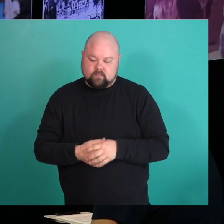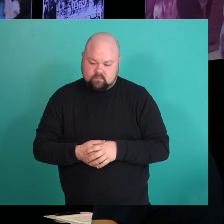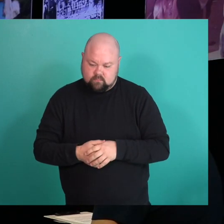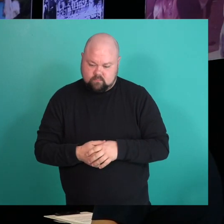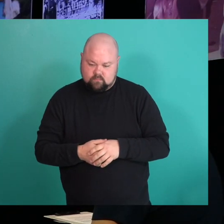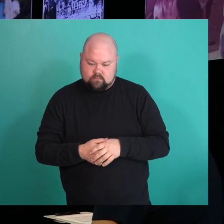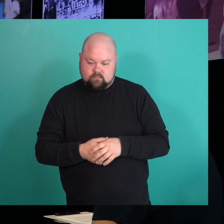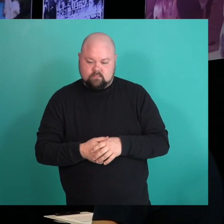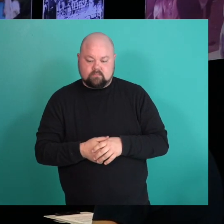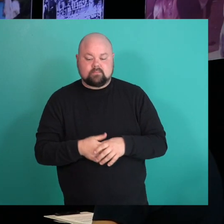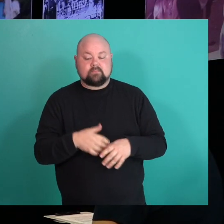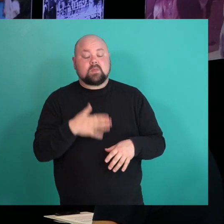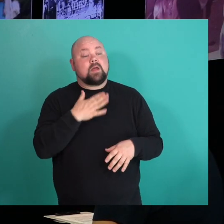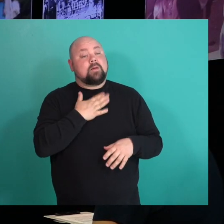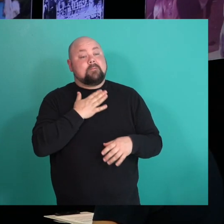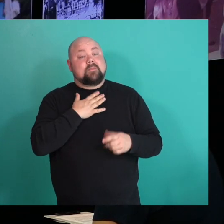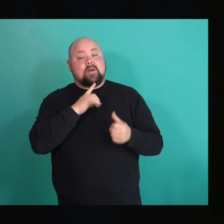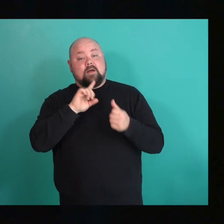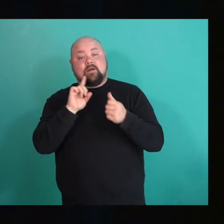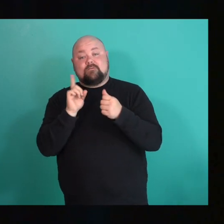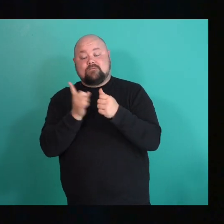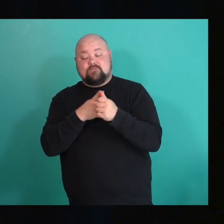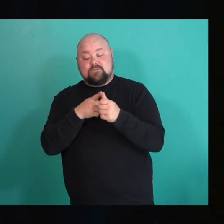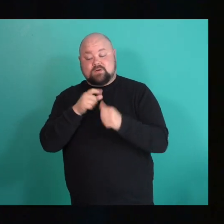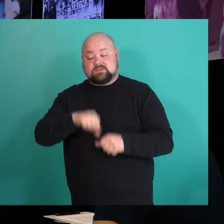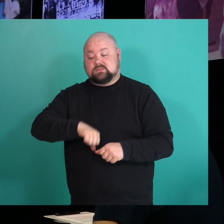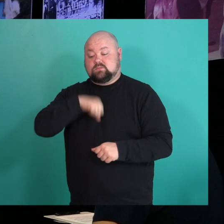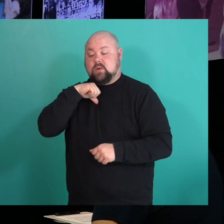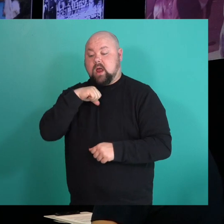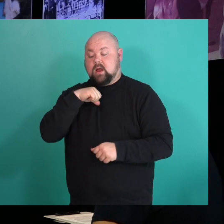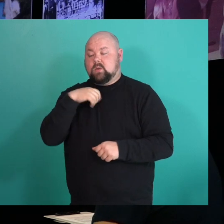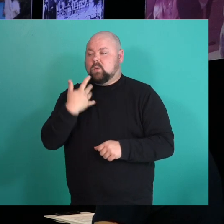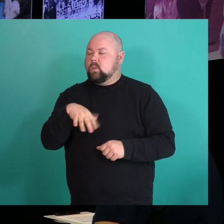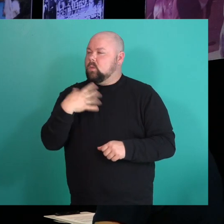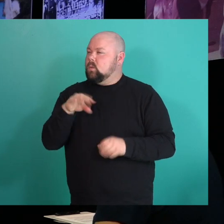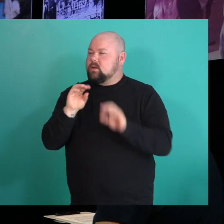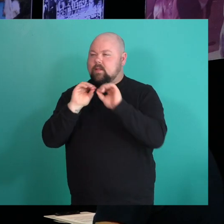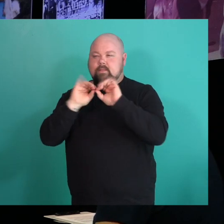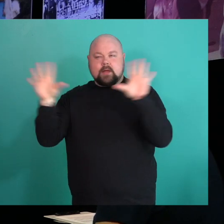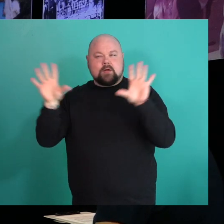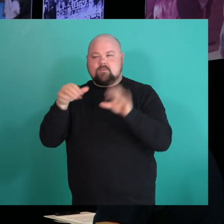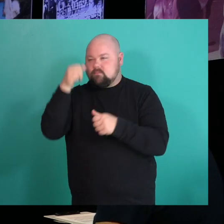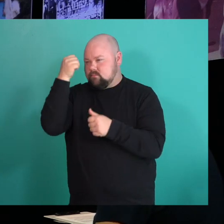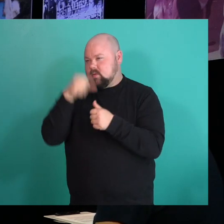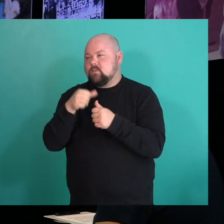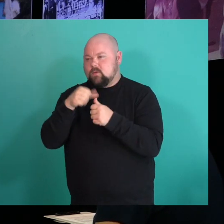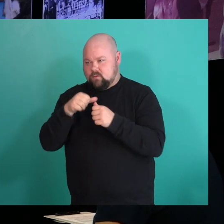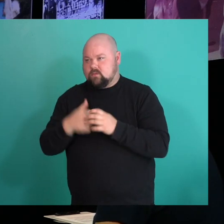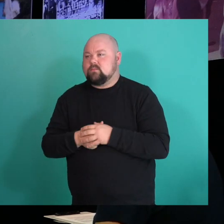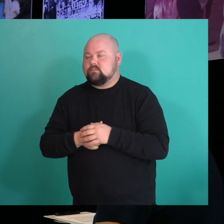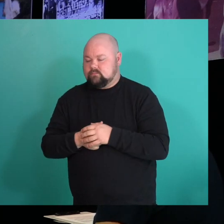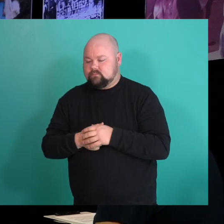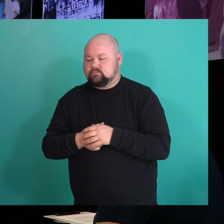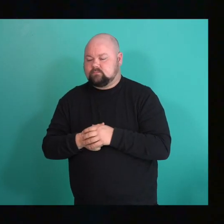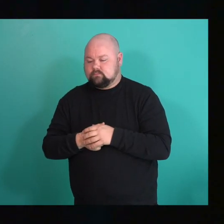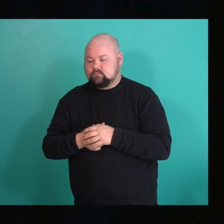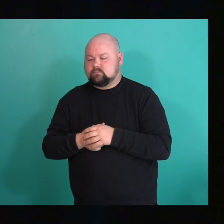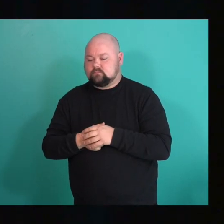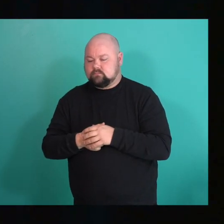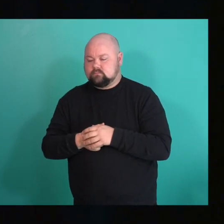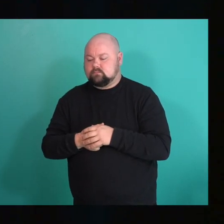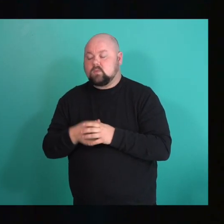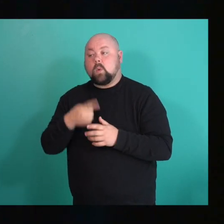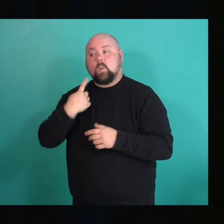I remember my first Pride parade very, very clearly because we had formed Legit